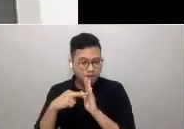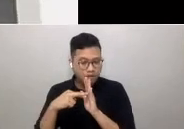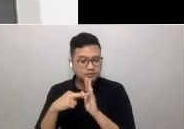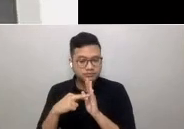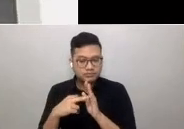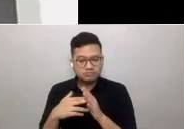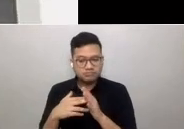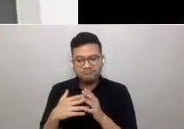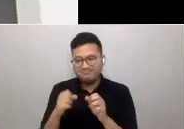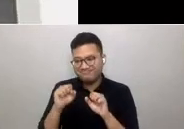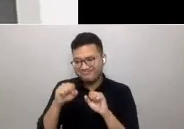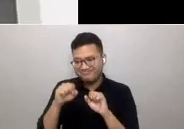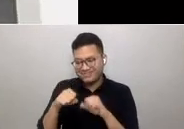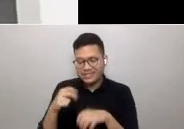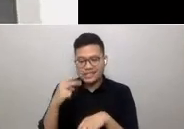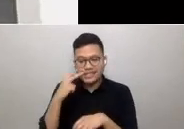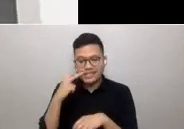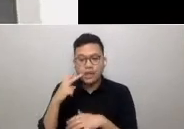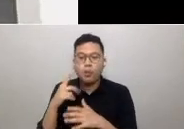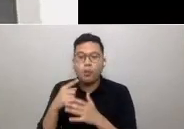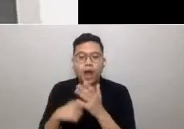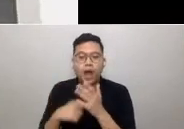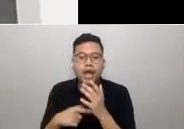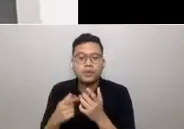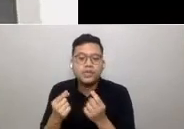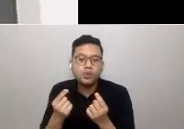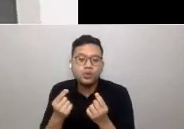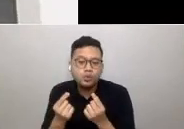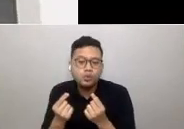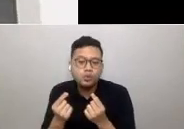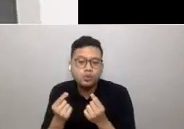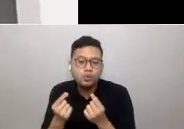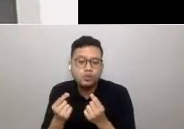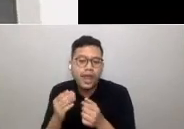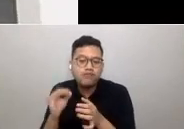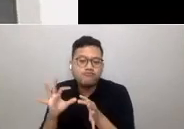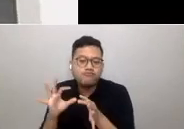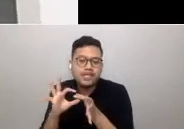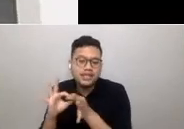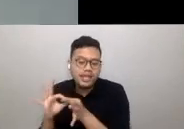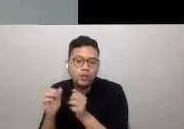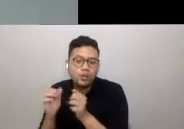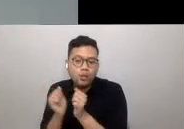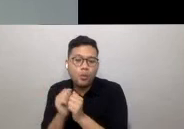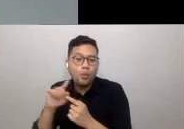what we need to do relating to when to go in.